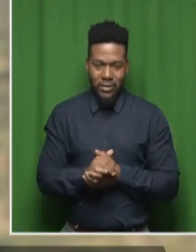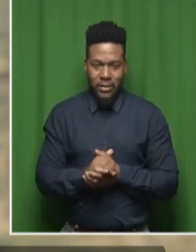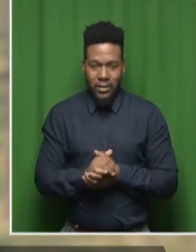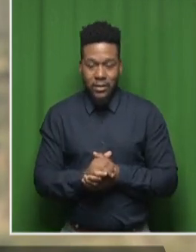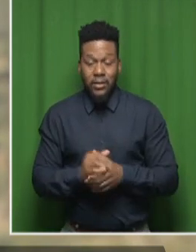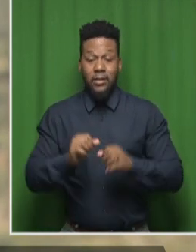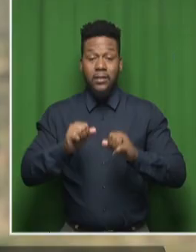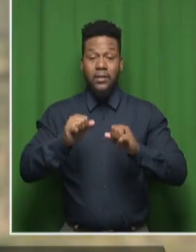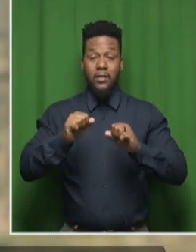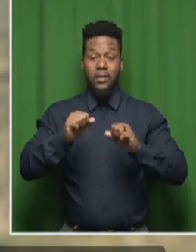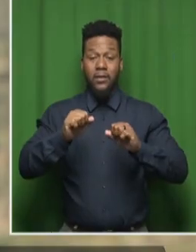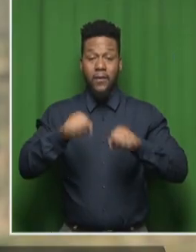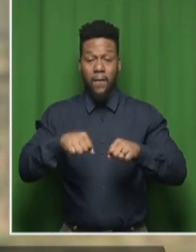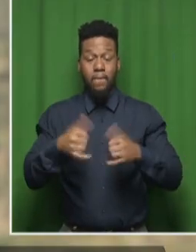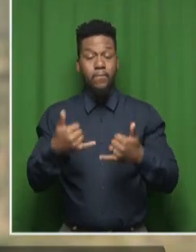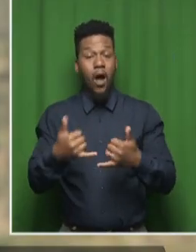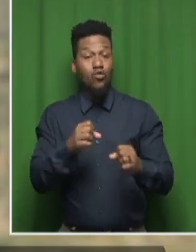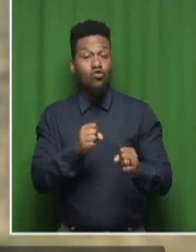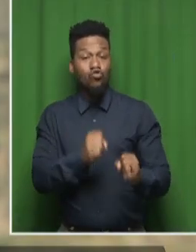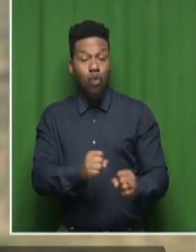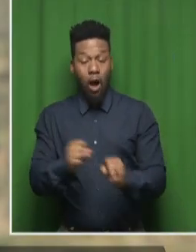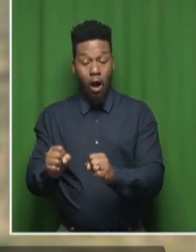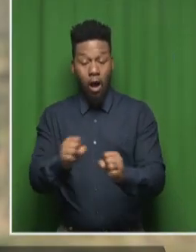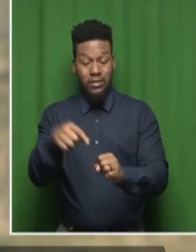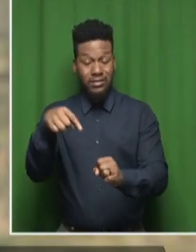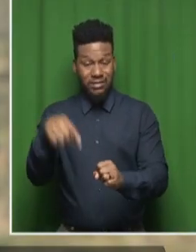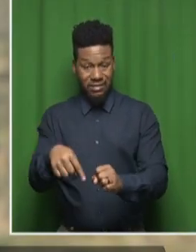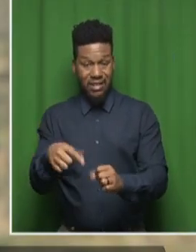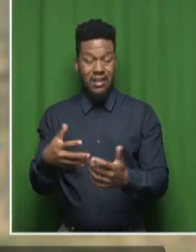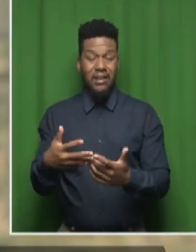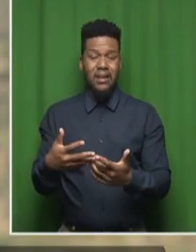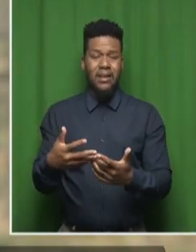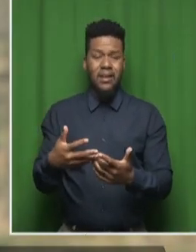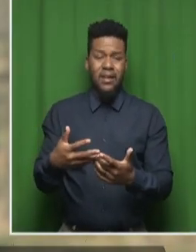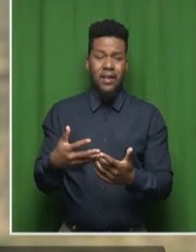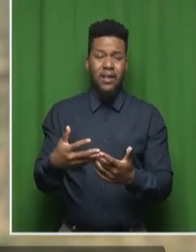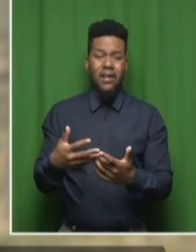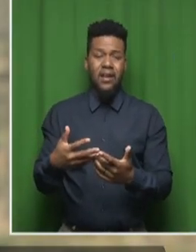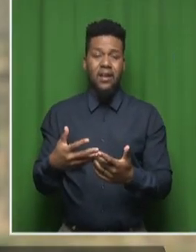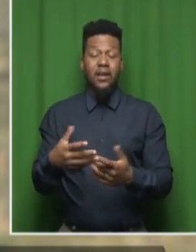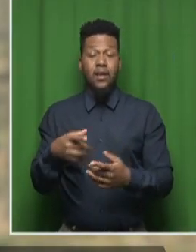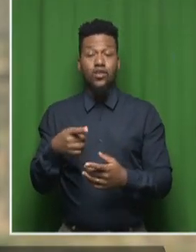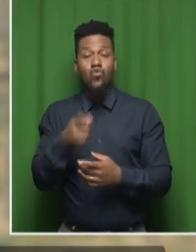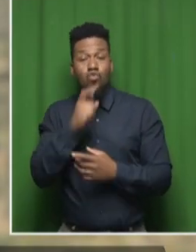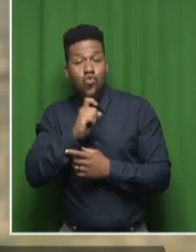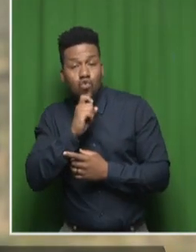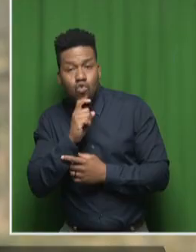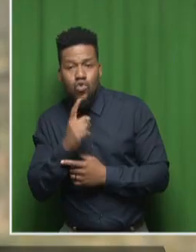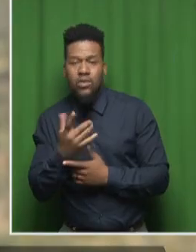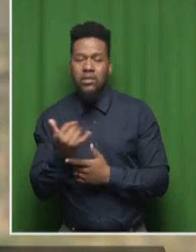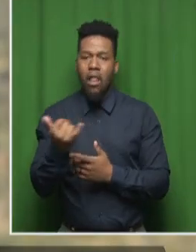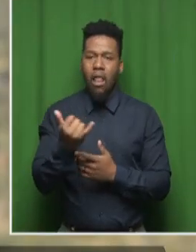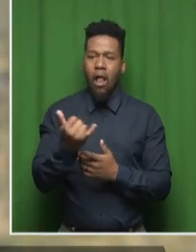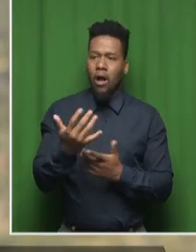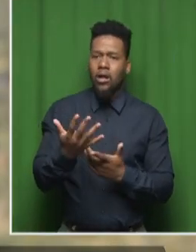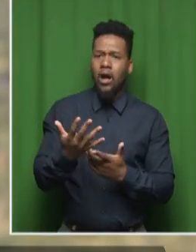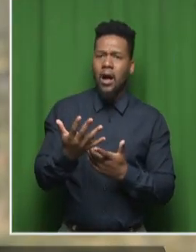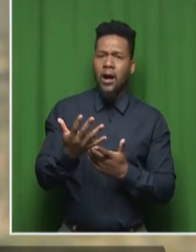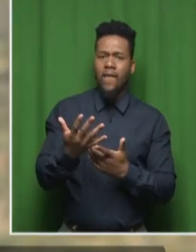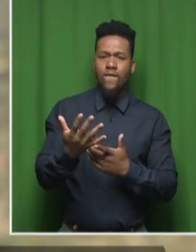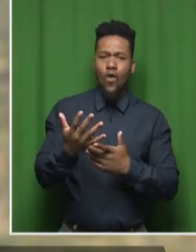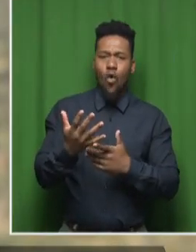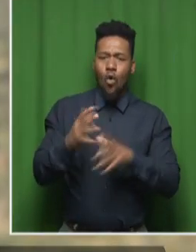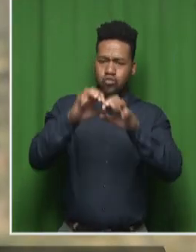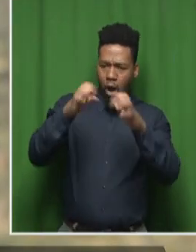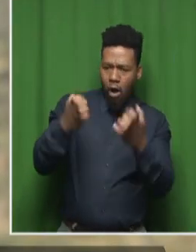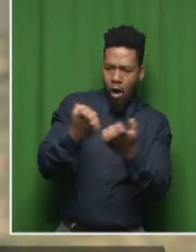to come through this strategy, this astrotourism strategy, though, it's going to serve as a gateway to the galaxy through the Northern Cape province. Lots